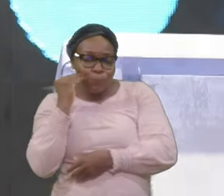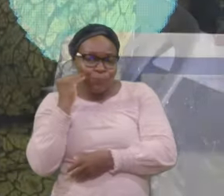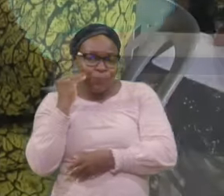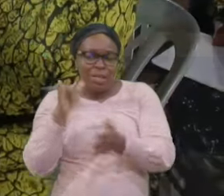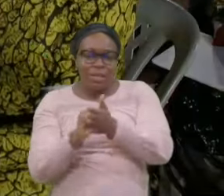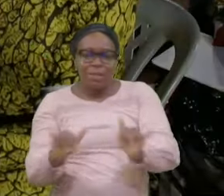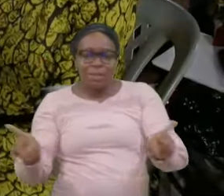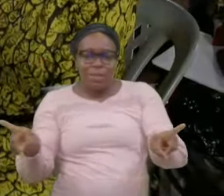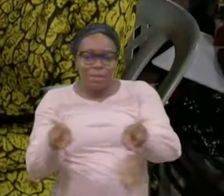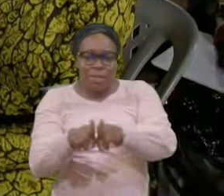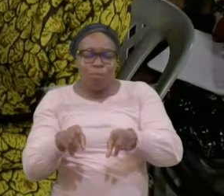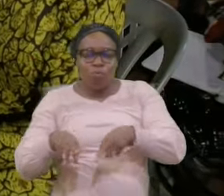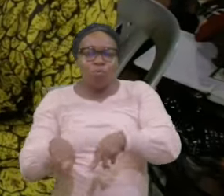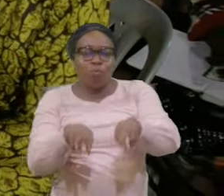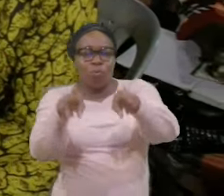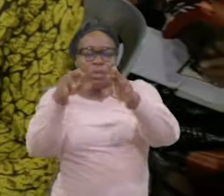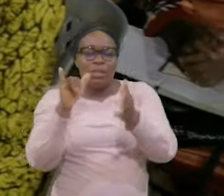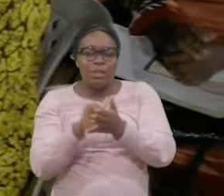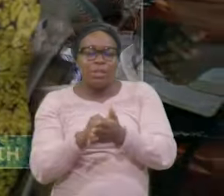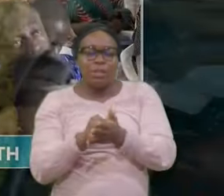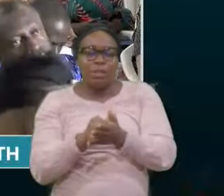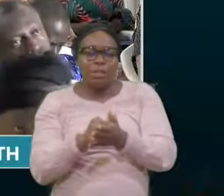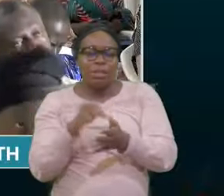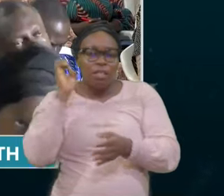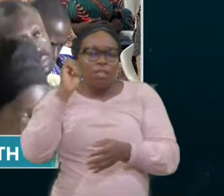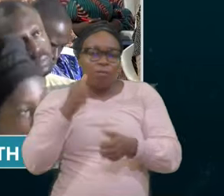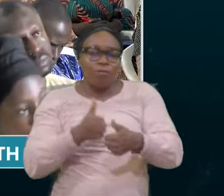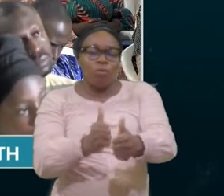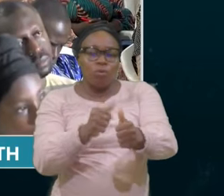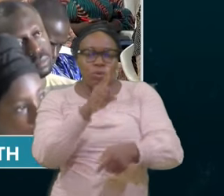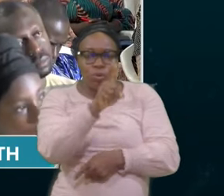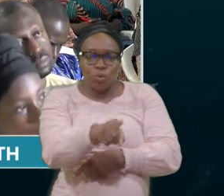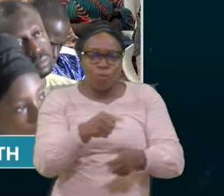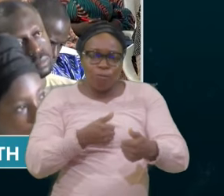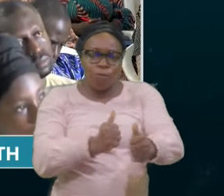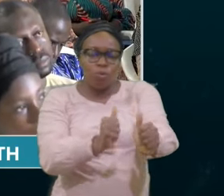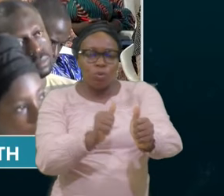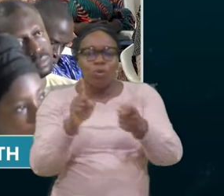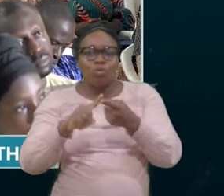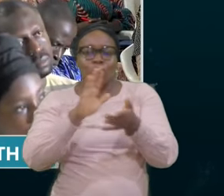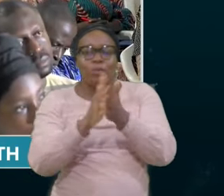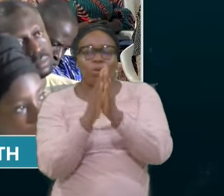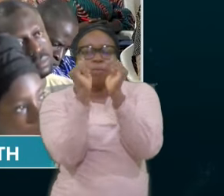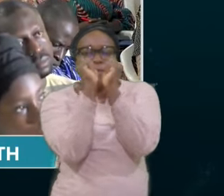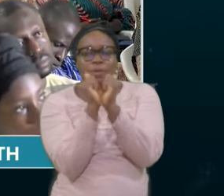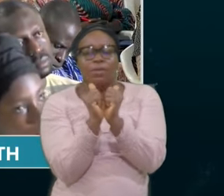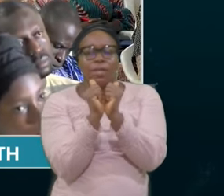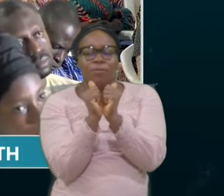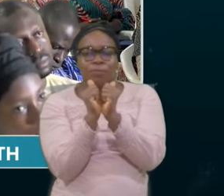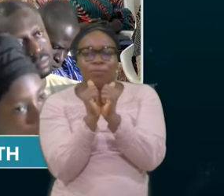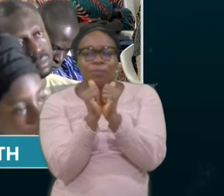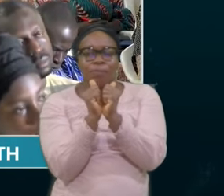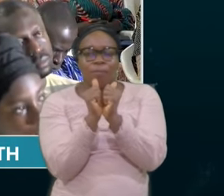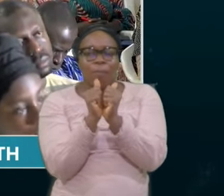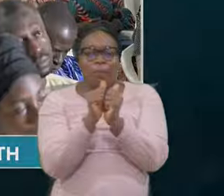The road You took To become A slave Prodigal Slave